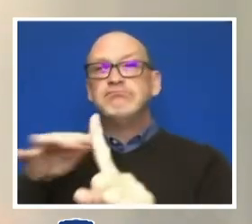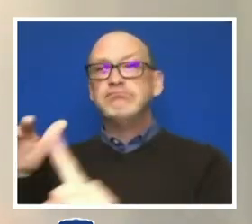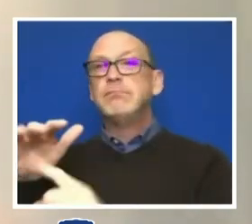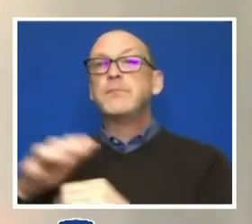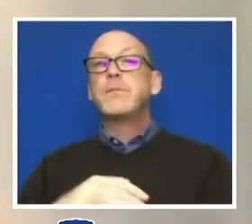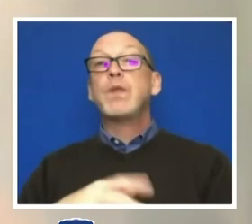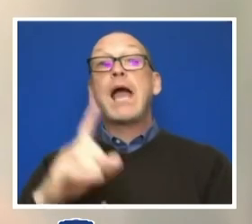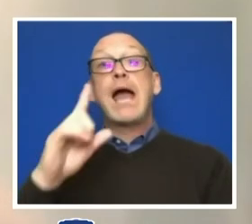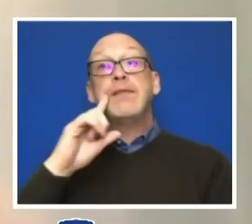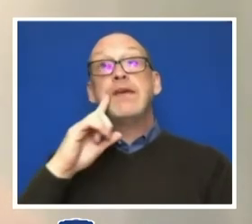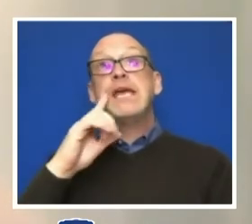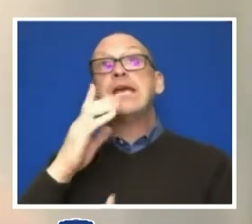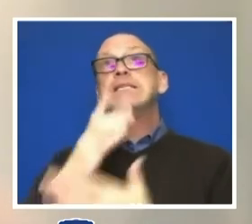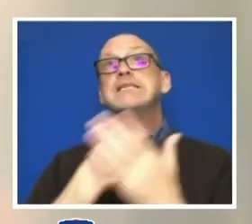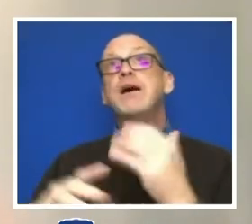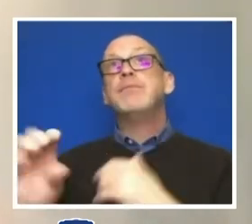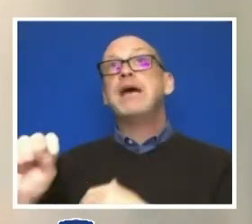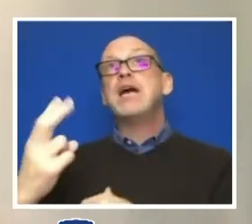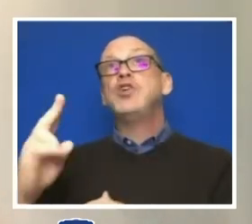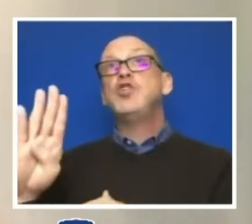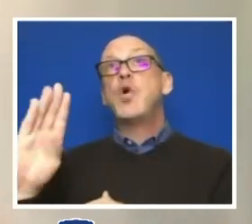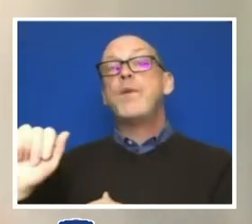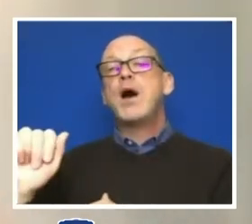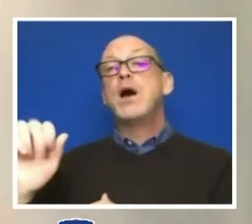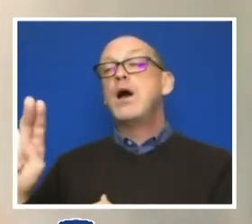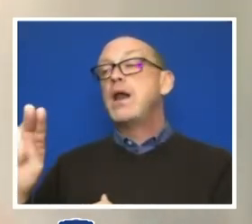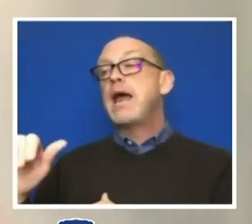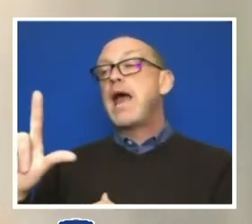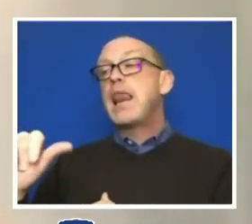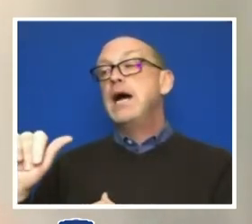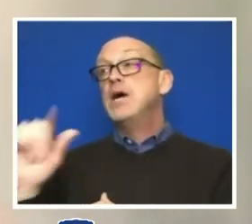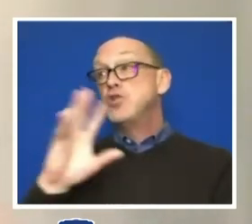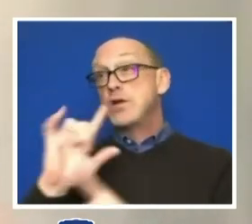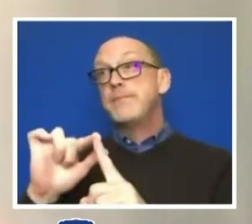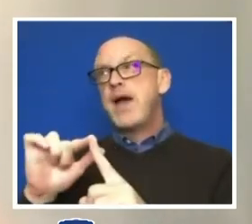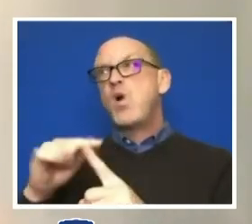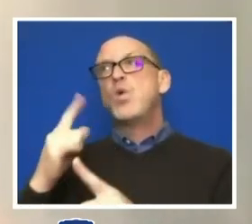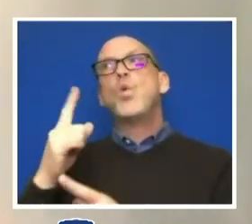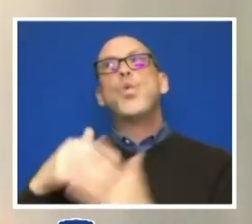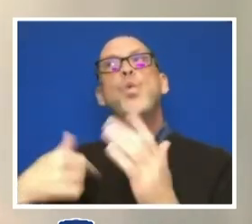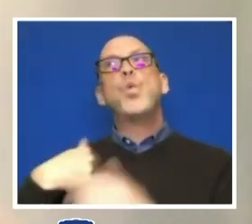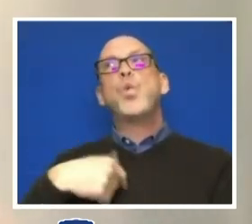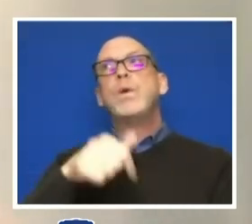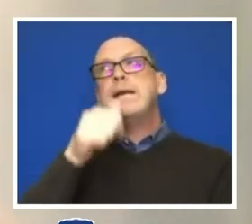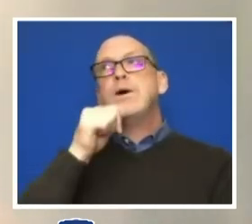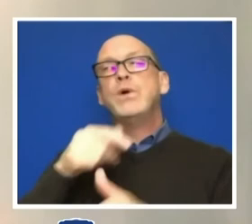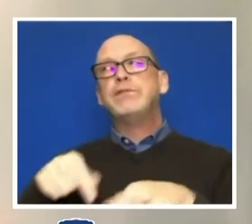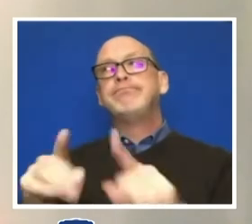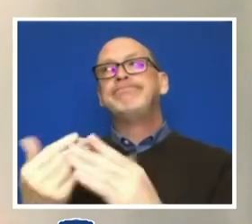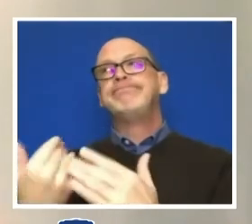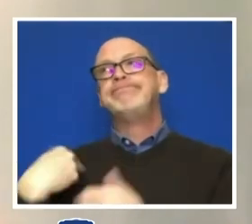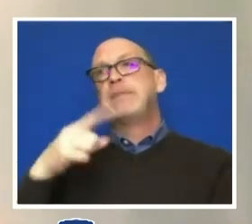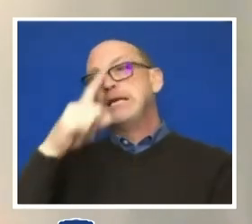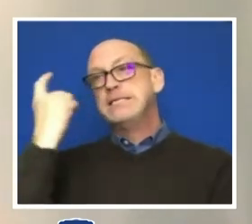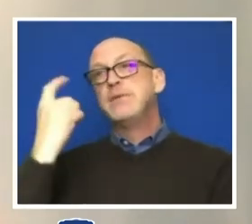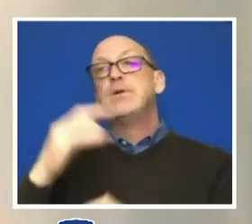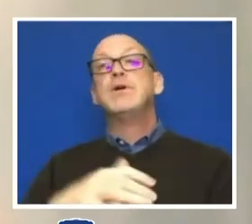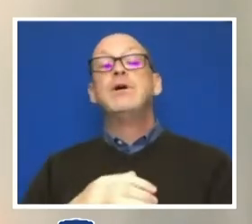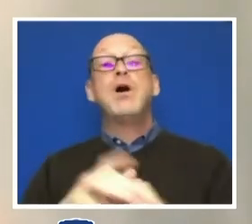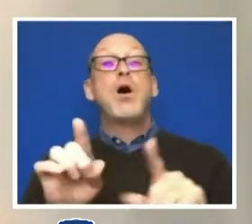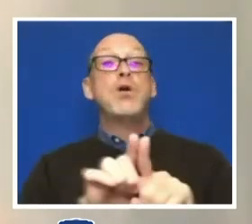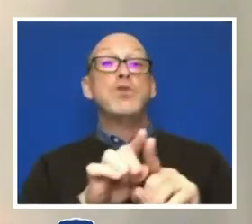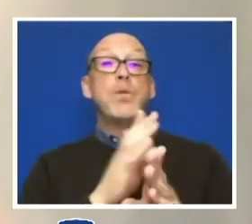that Shova or Nyla mentioned that we had dealt with over the summer. Some of the differences also between being a public institution